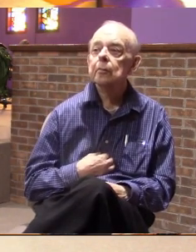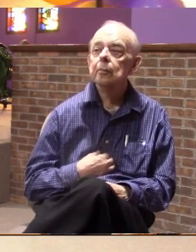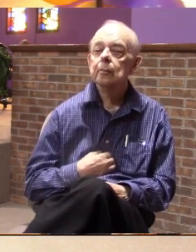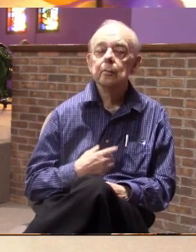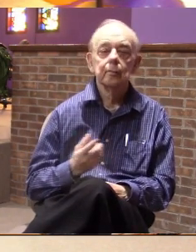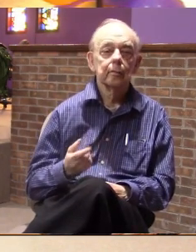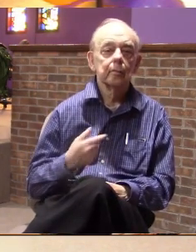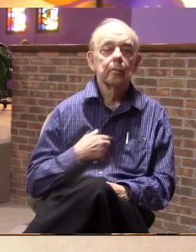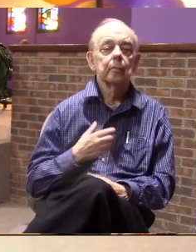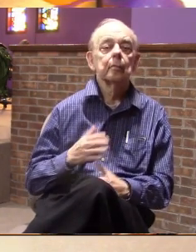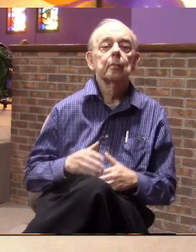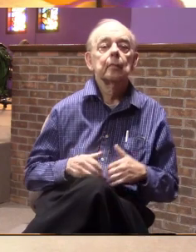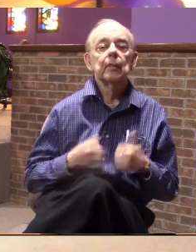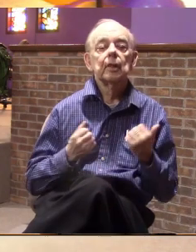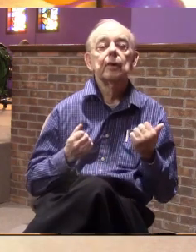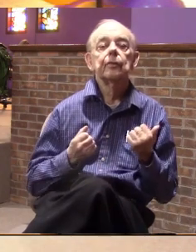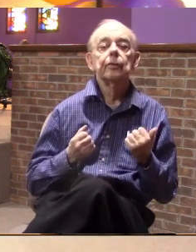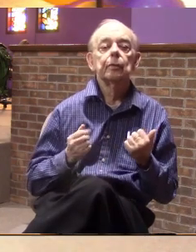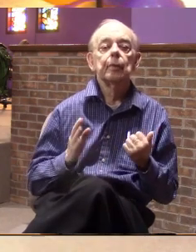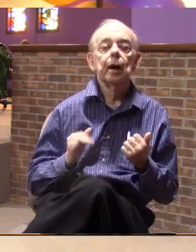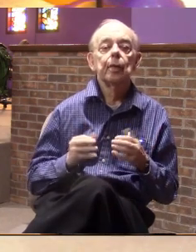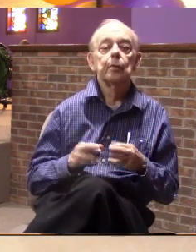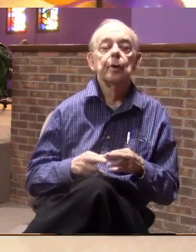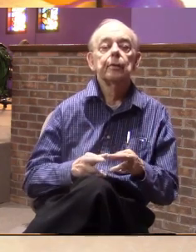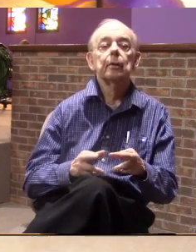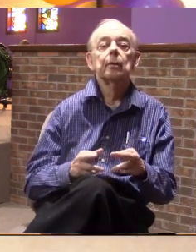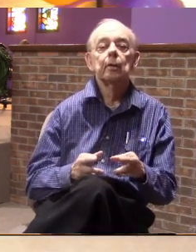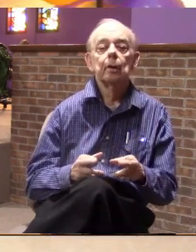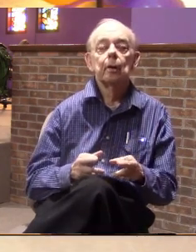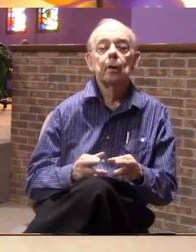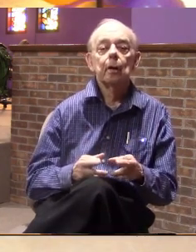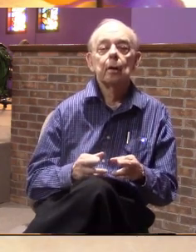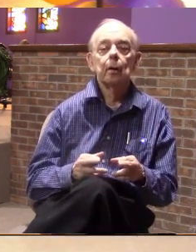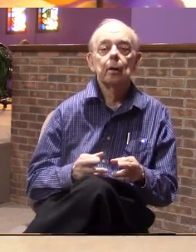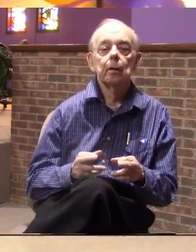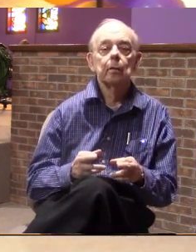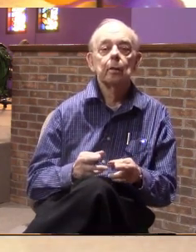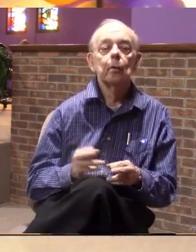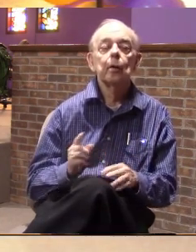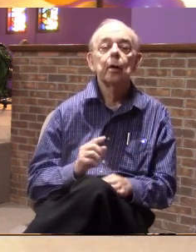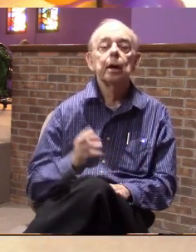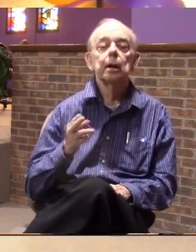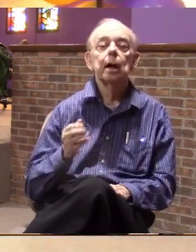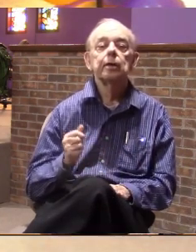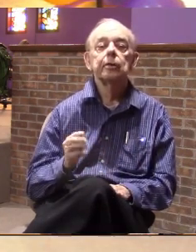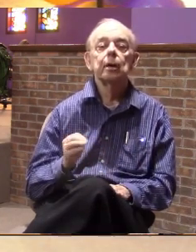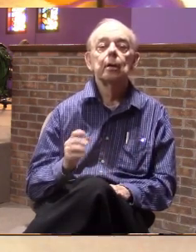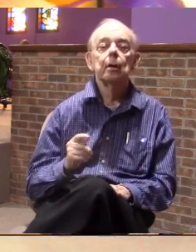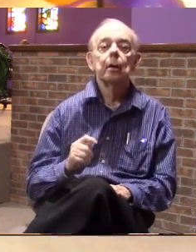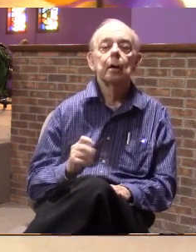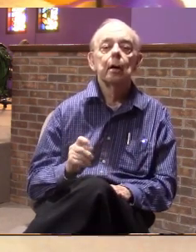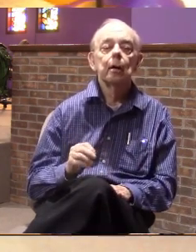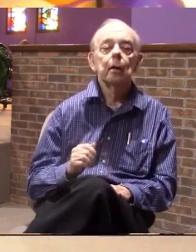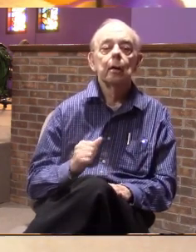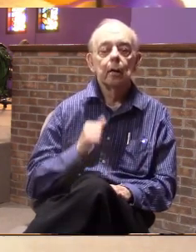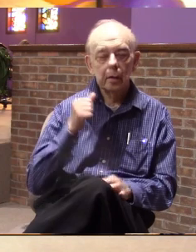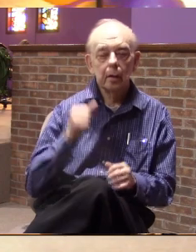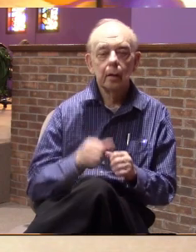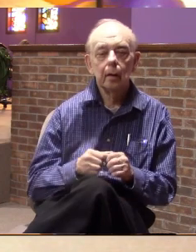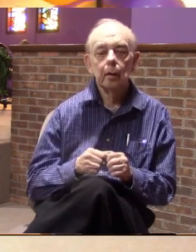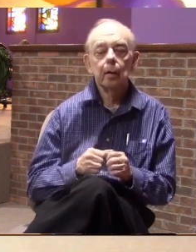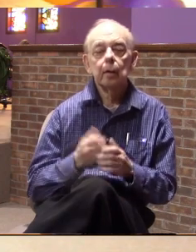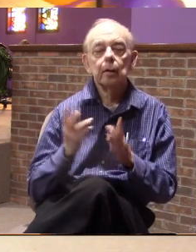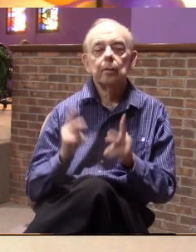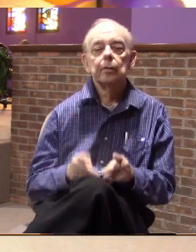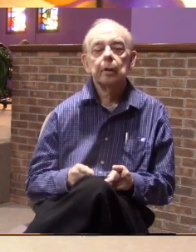I lived by the river in Dayton, in Hamilton. I don't ever remember seeing